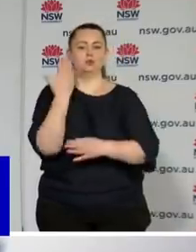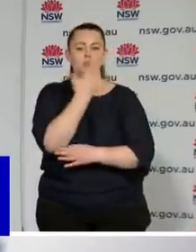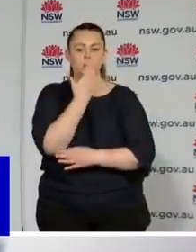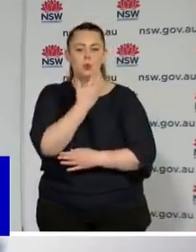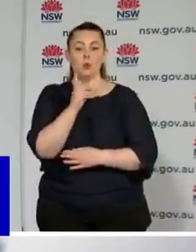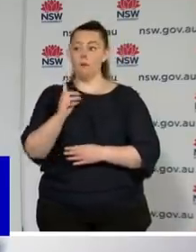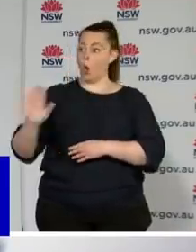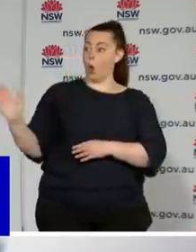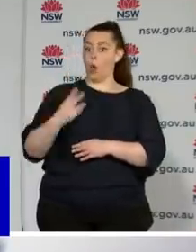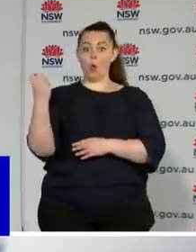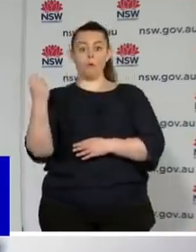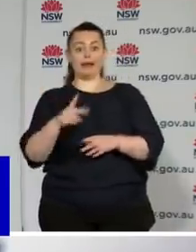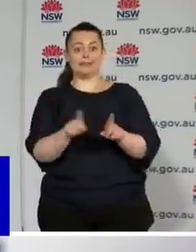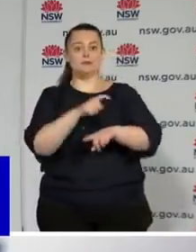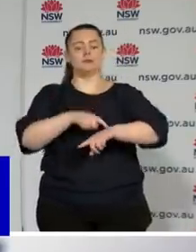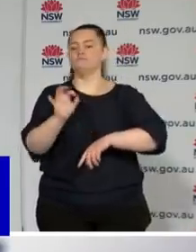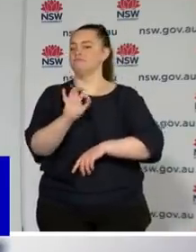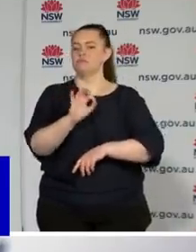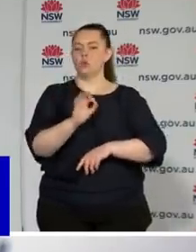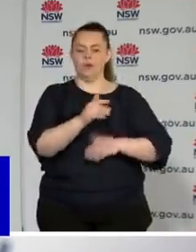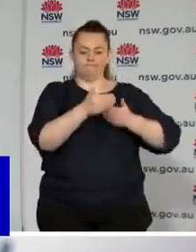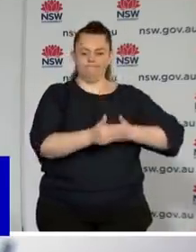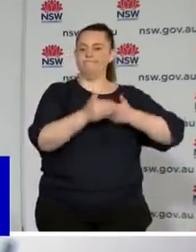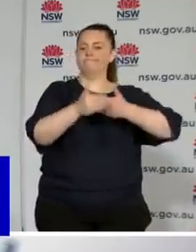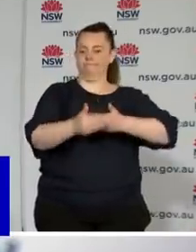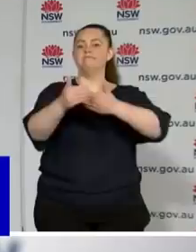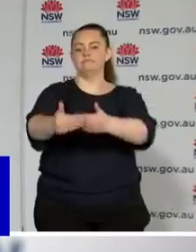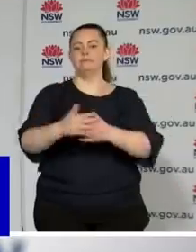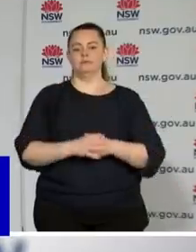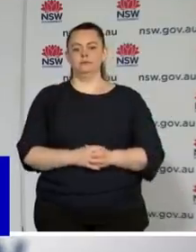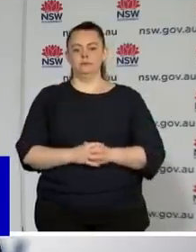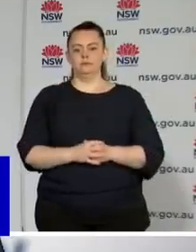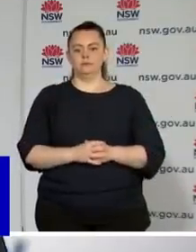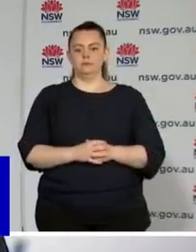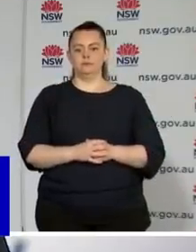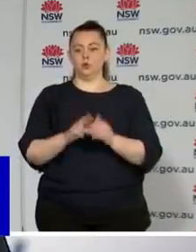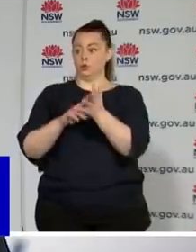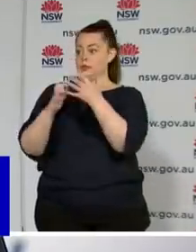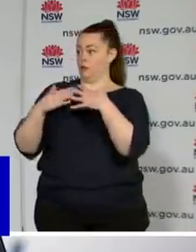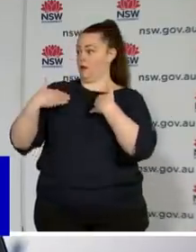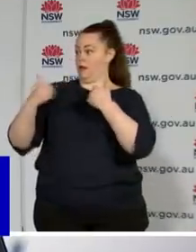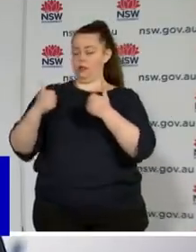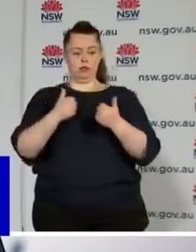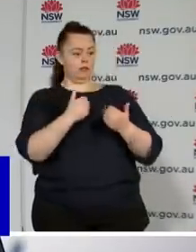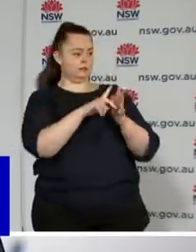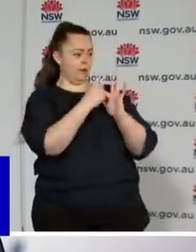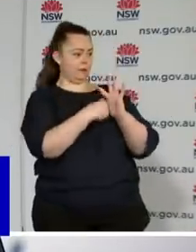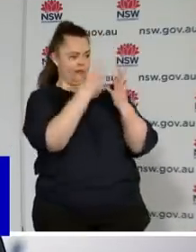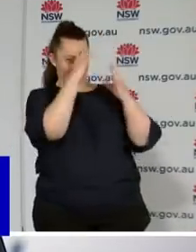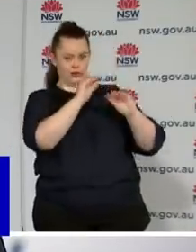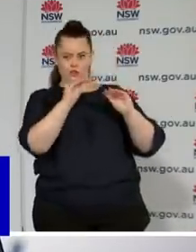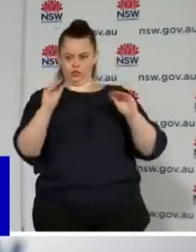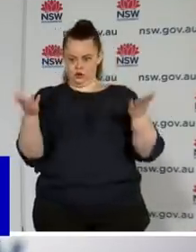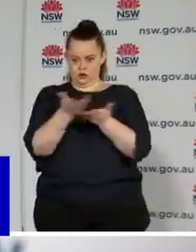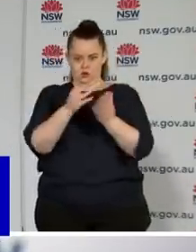So the education team have been dealing with the health team for some time now. And whilst we can bring that week forward, the